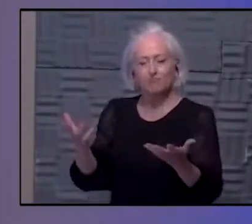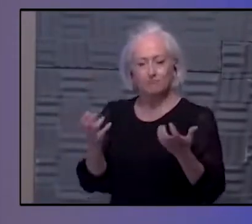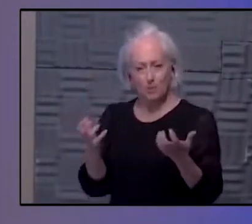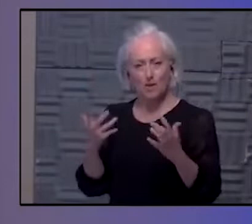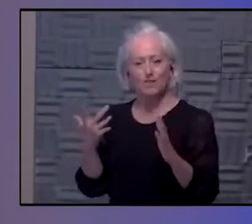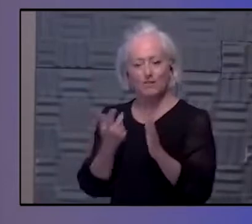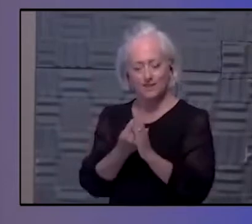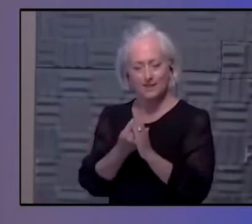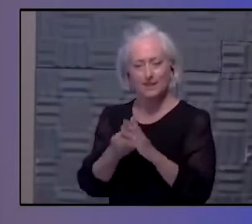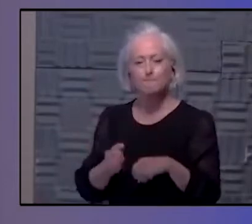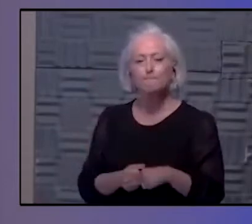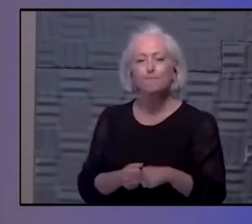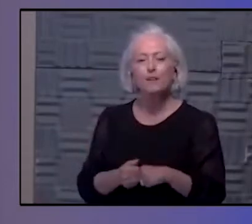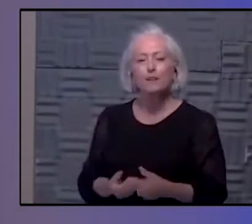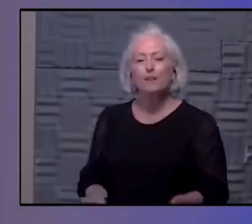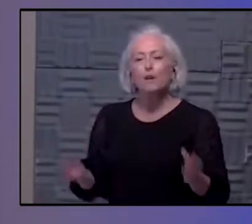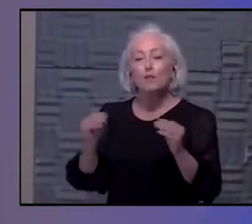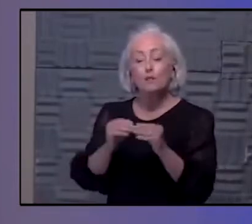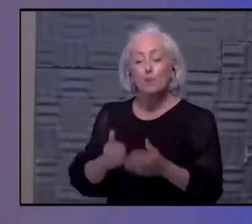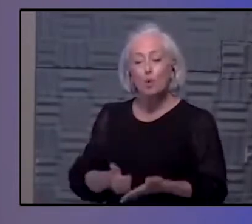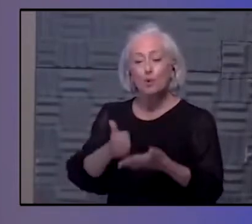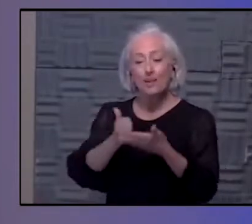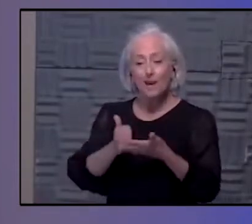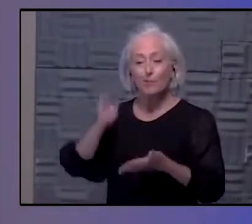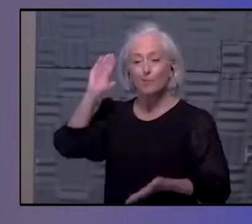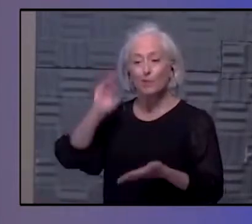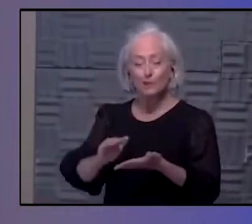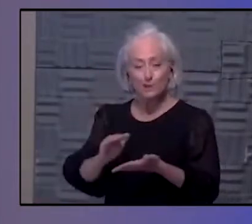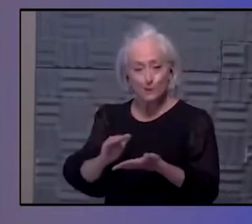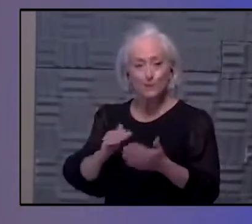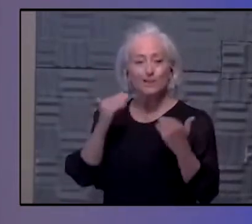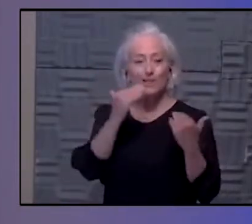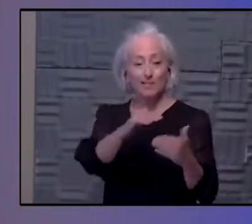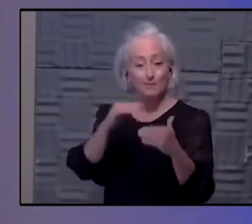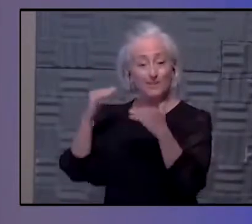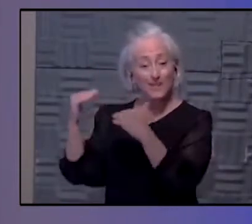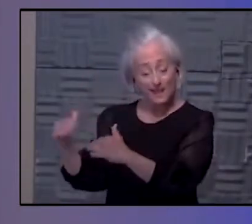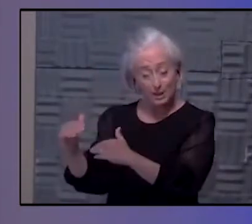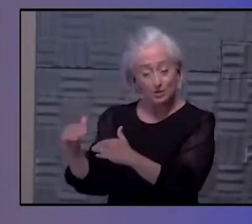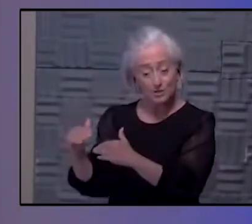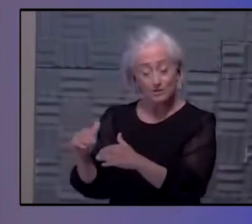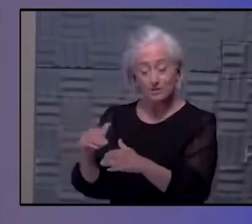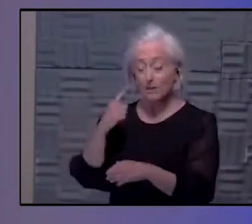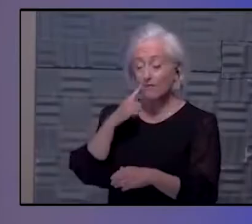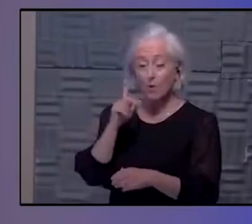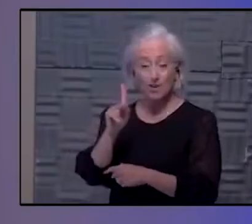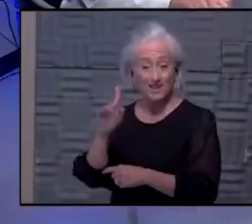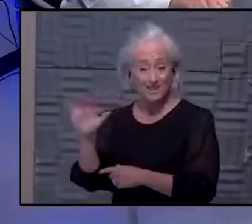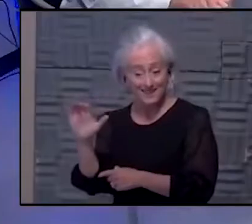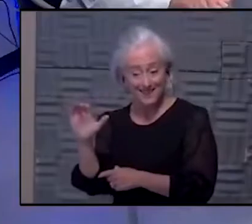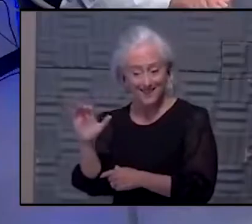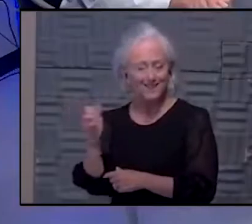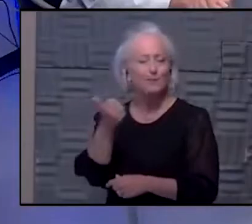So, the more we knock down those barriers, the better it is for not only a city like Kansas City, but for our whole country. It just keeps everybody safe, right?